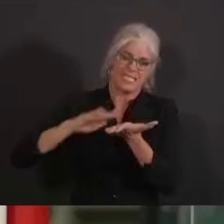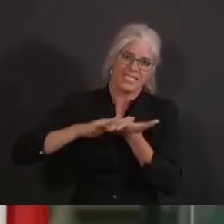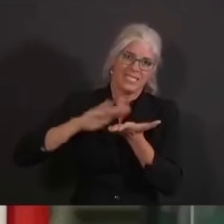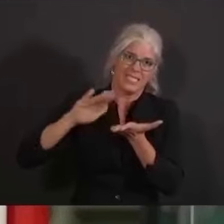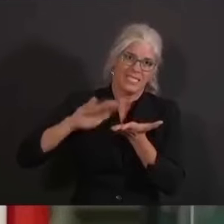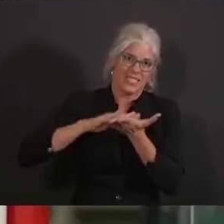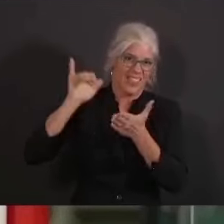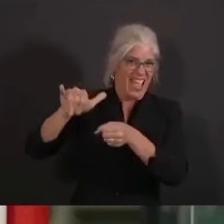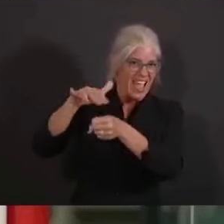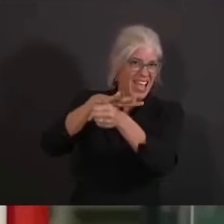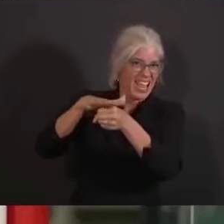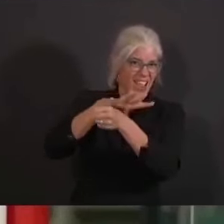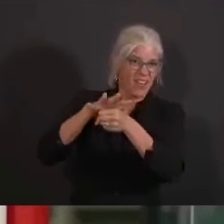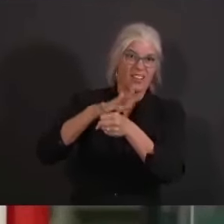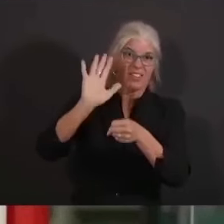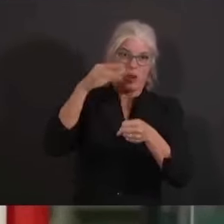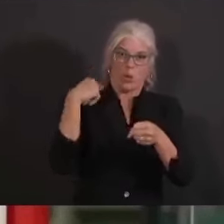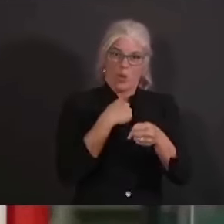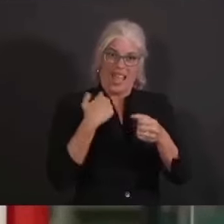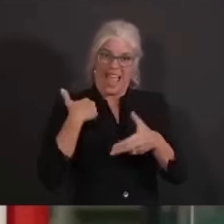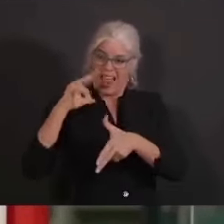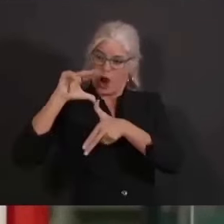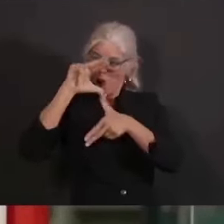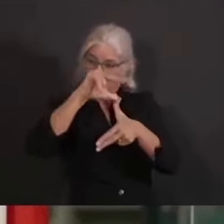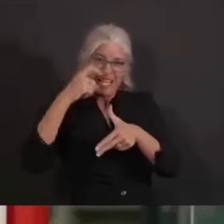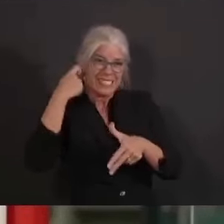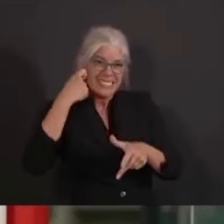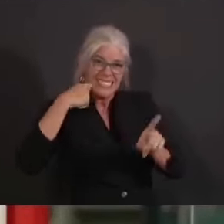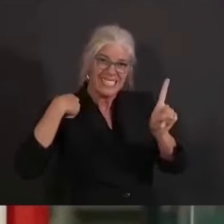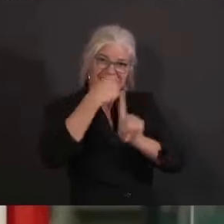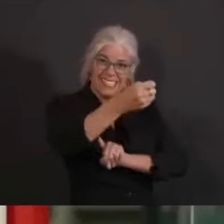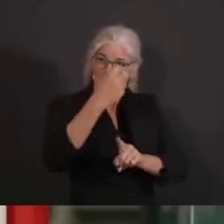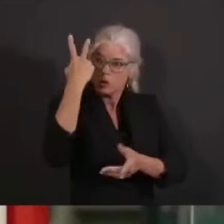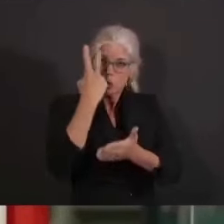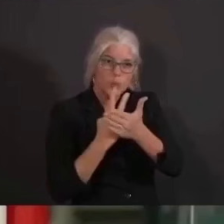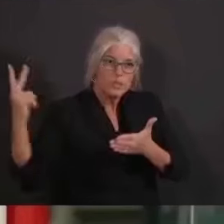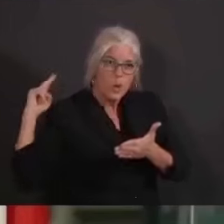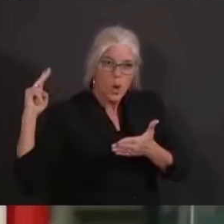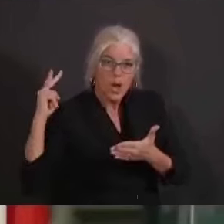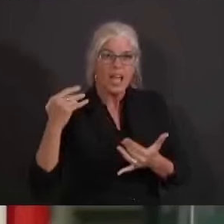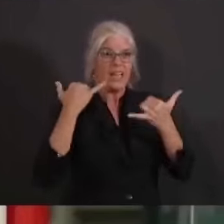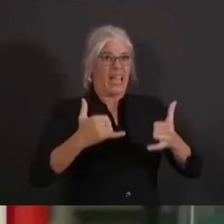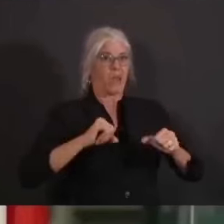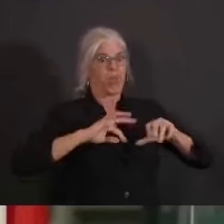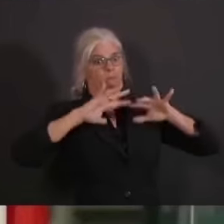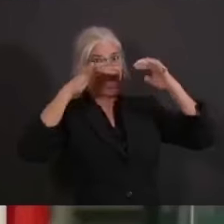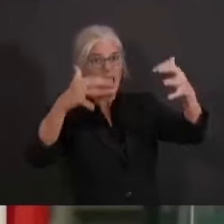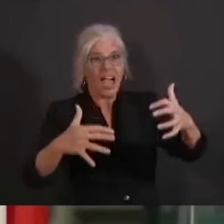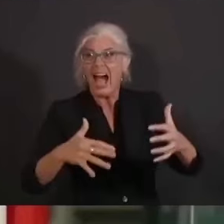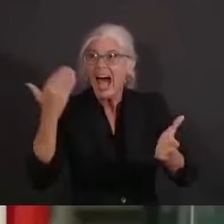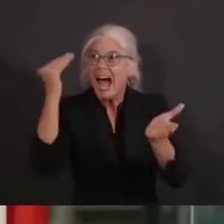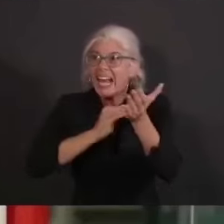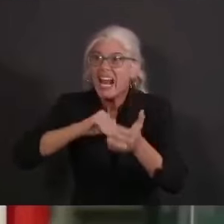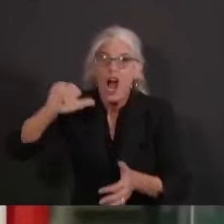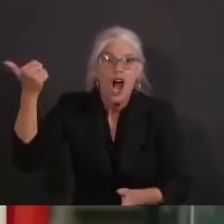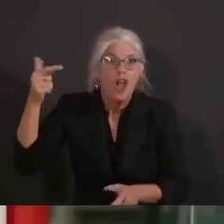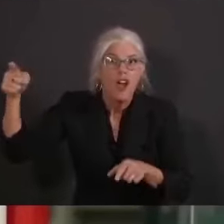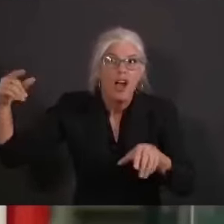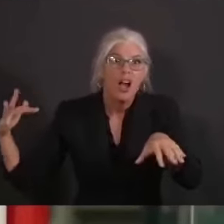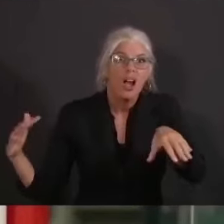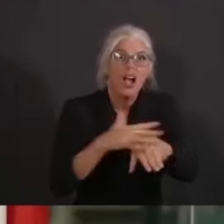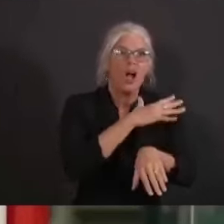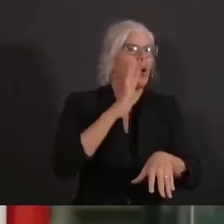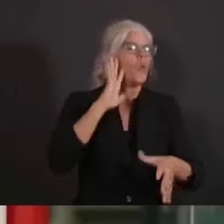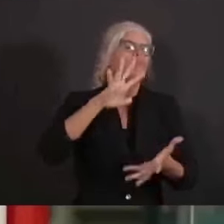weeks later two majors back to back that is not something that is easy that creates a lot of challenges